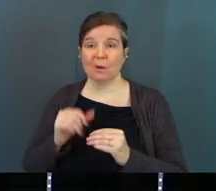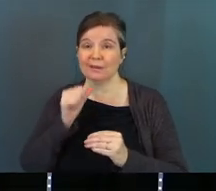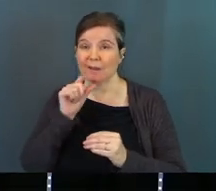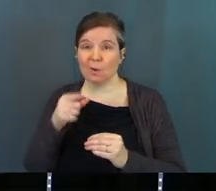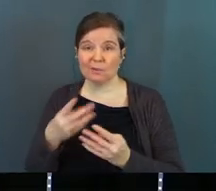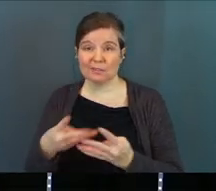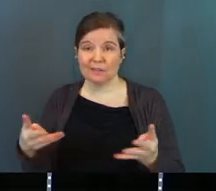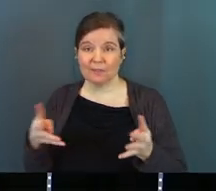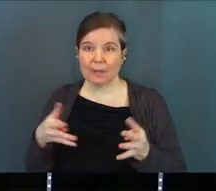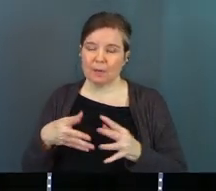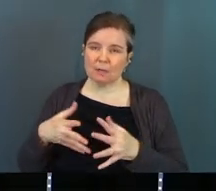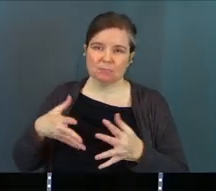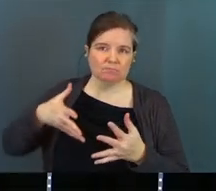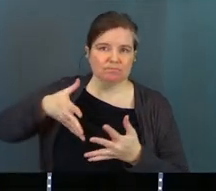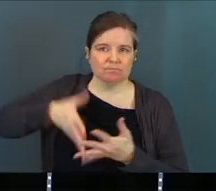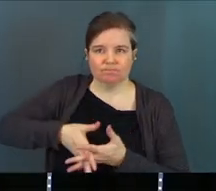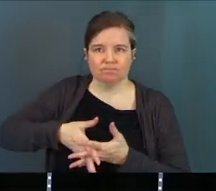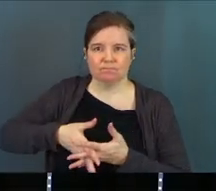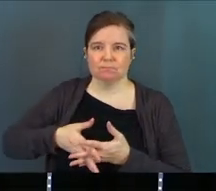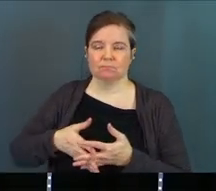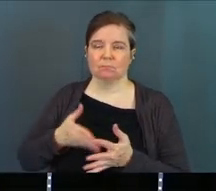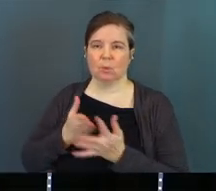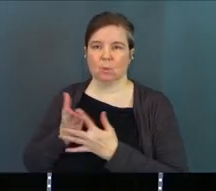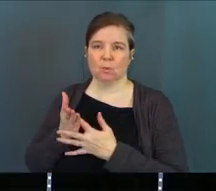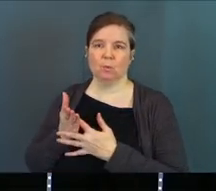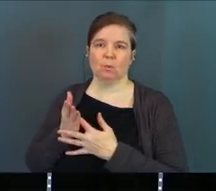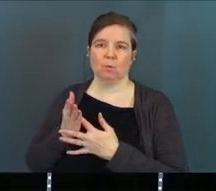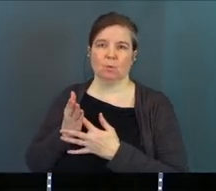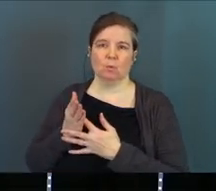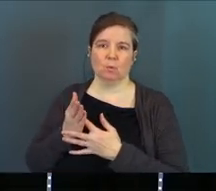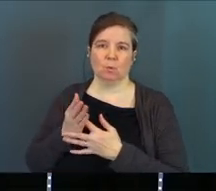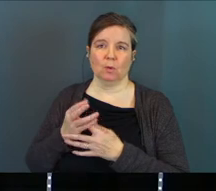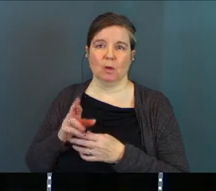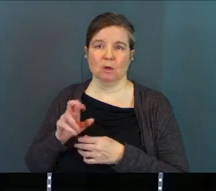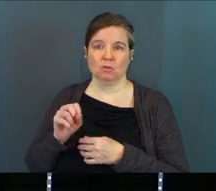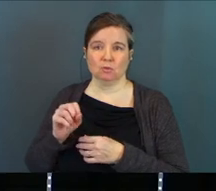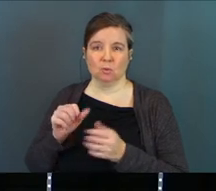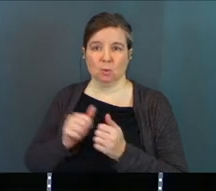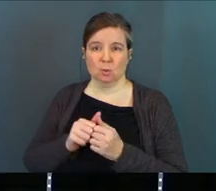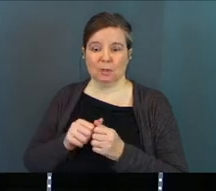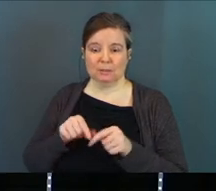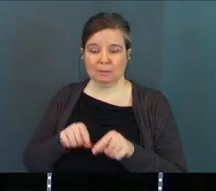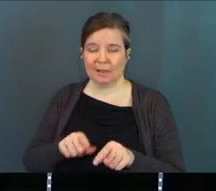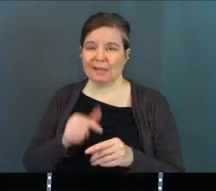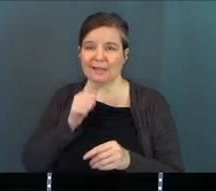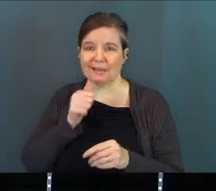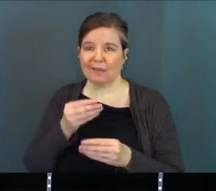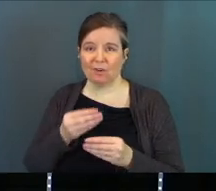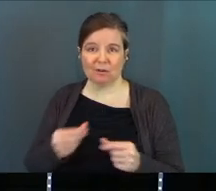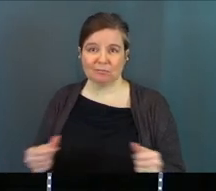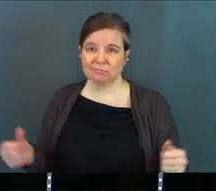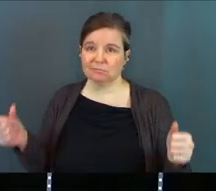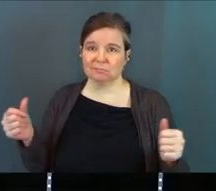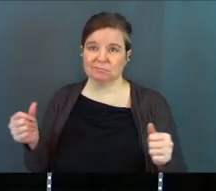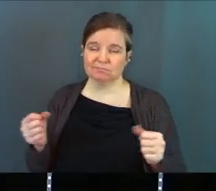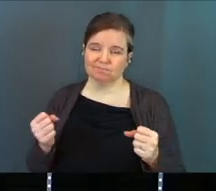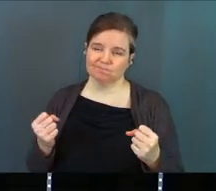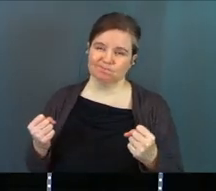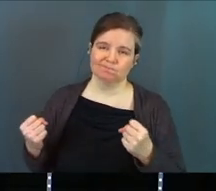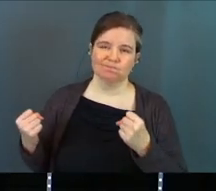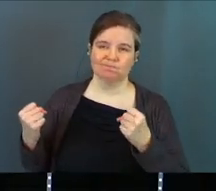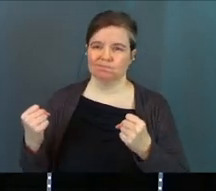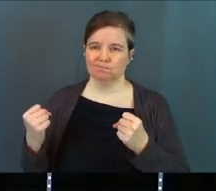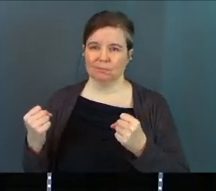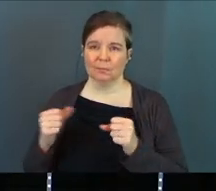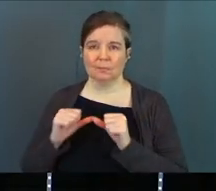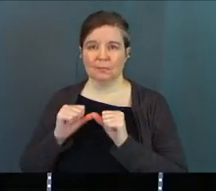fence, but planted in and by a source with supply that never runs dry. It will give